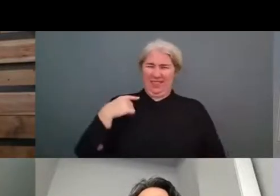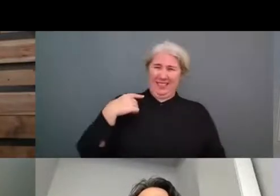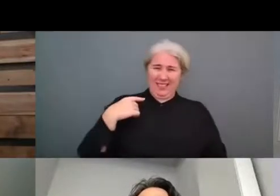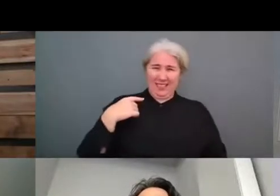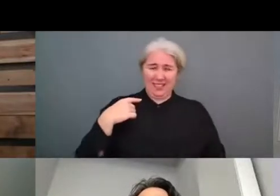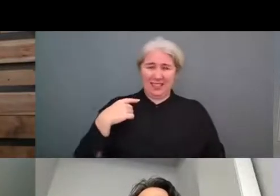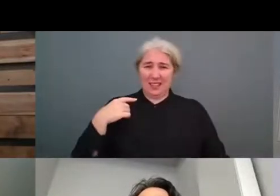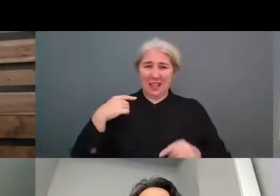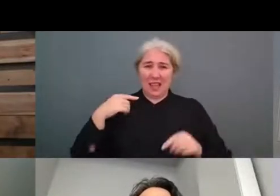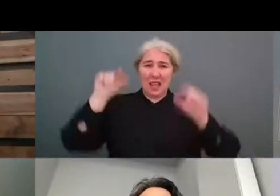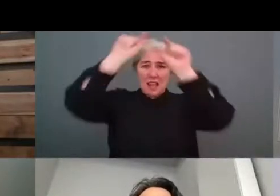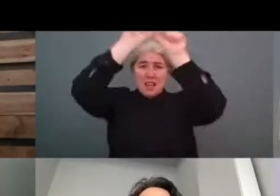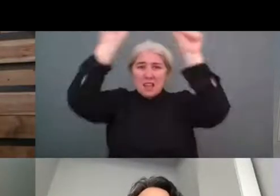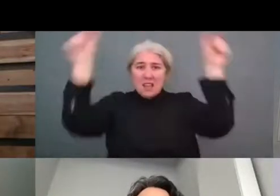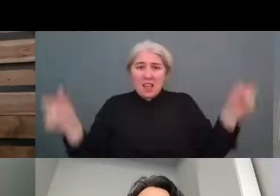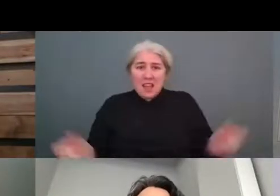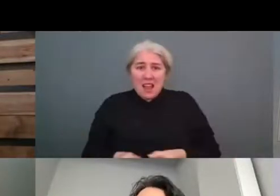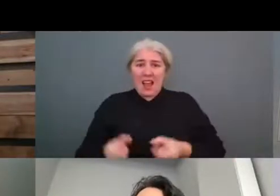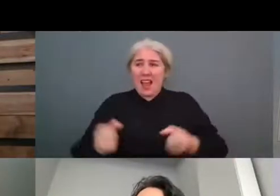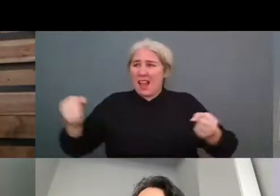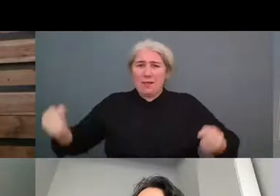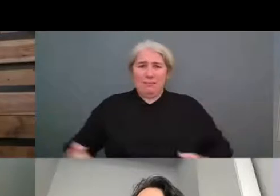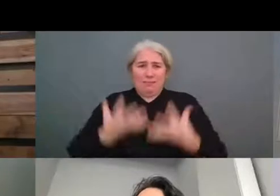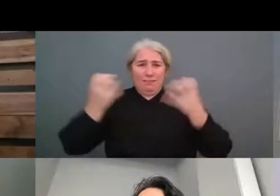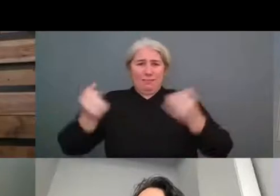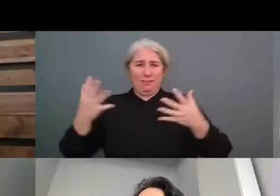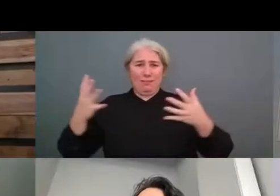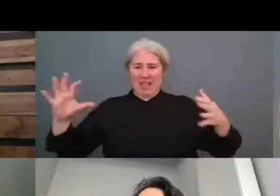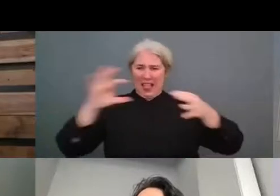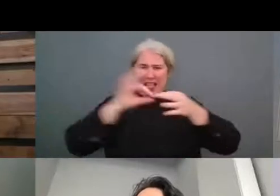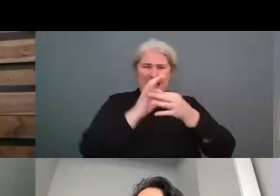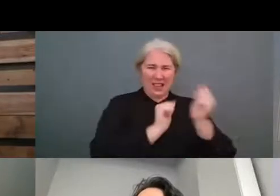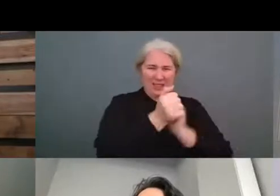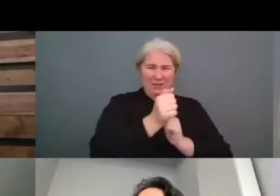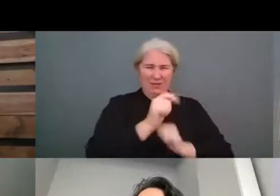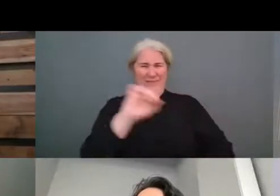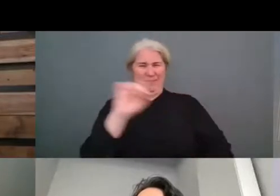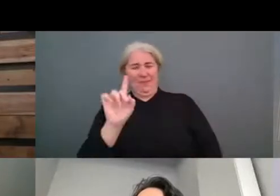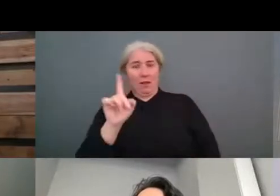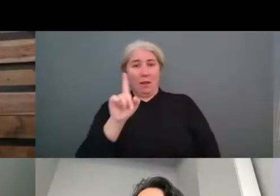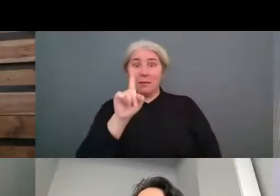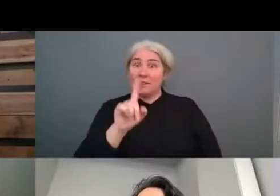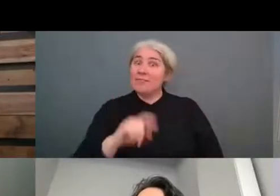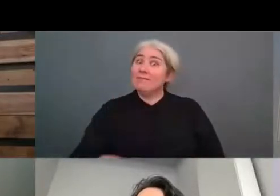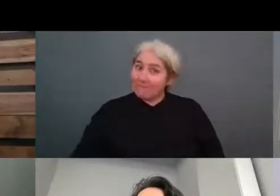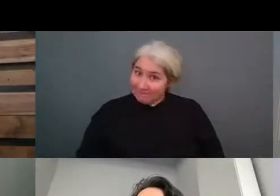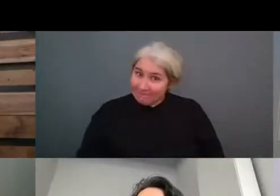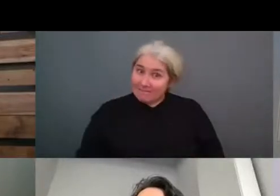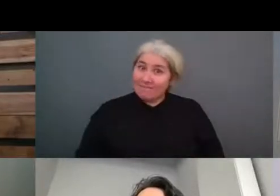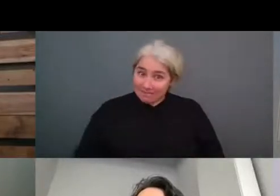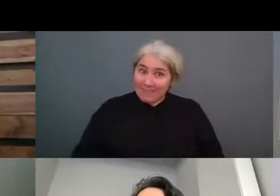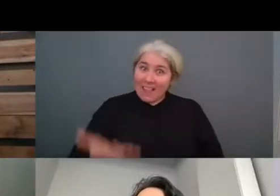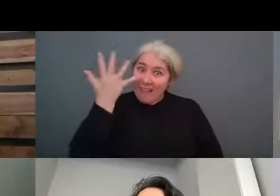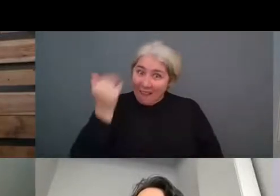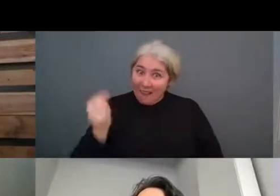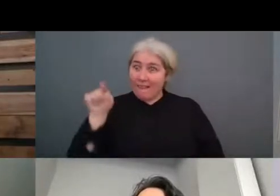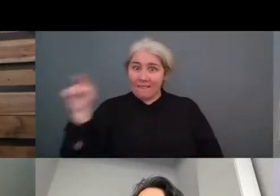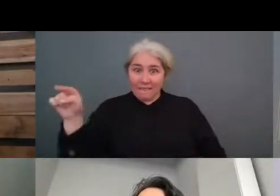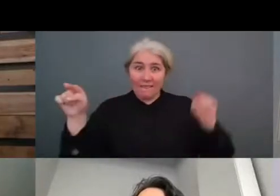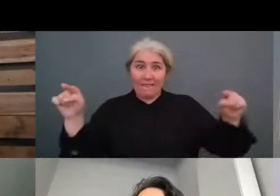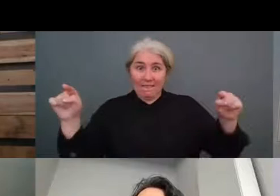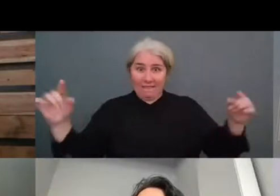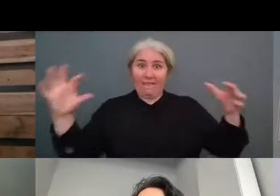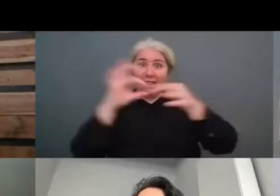and um if this often the case things become relevant and topical when there is a um